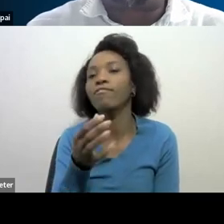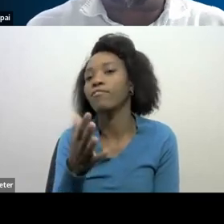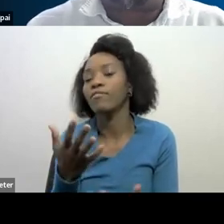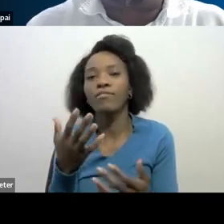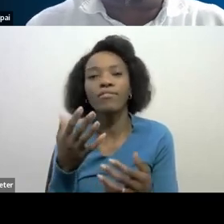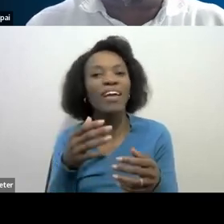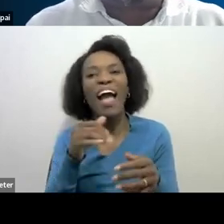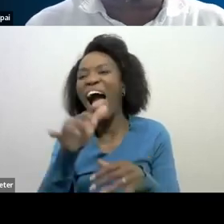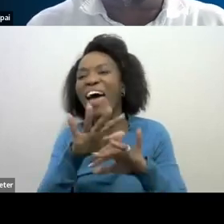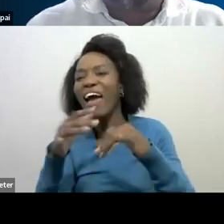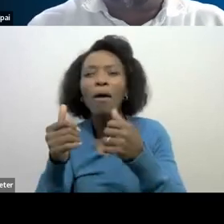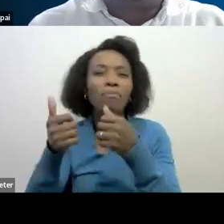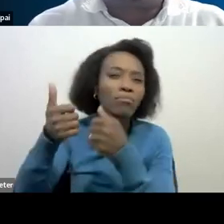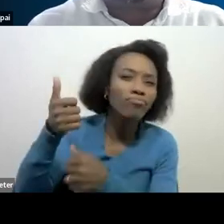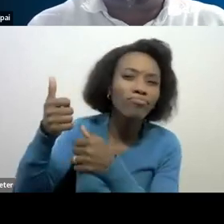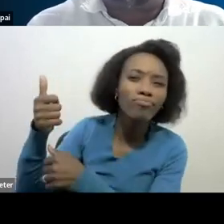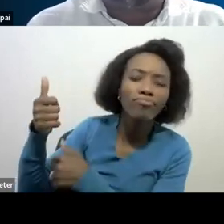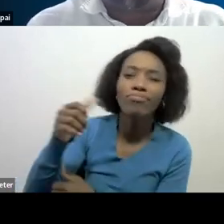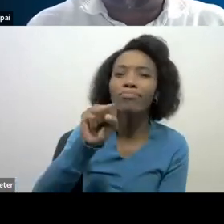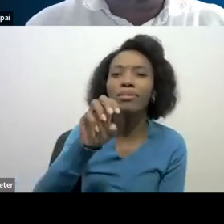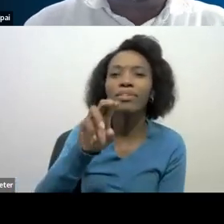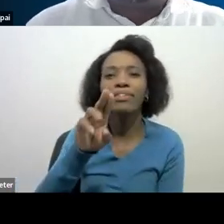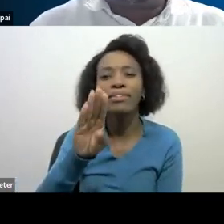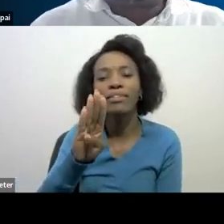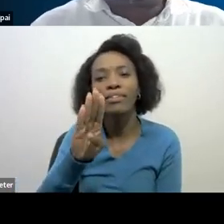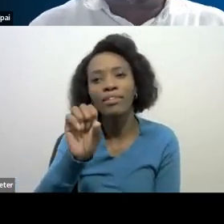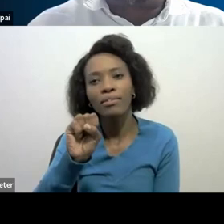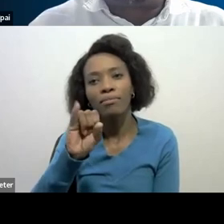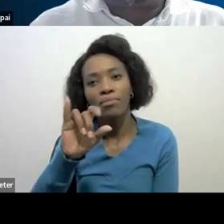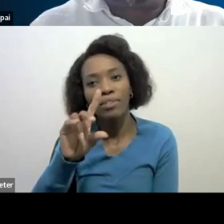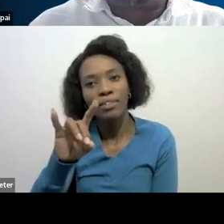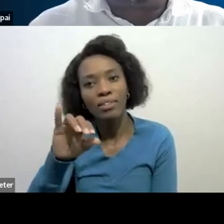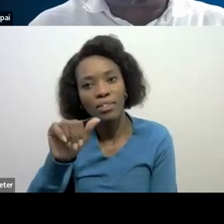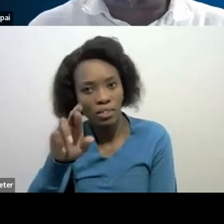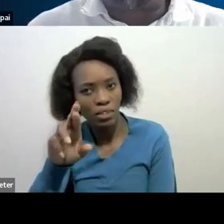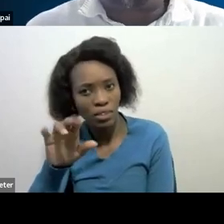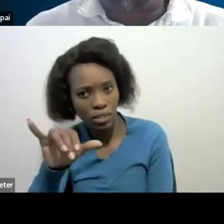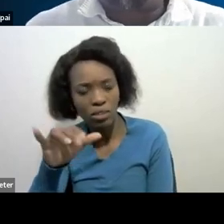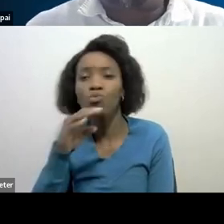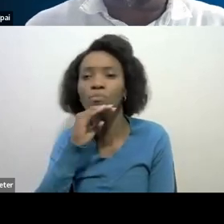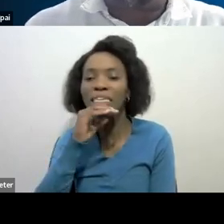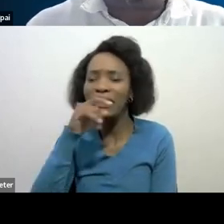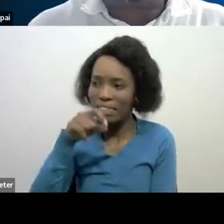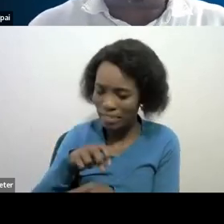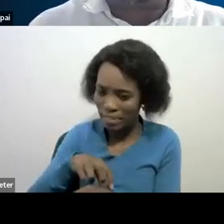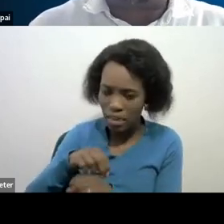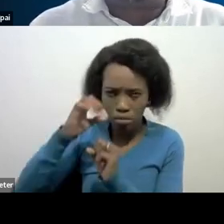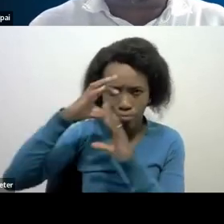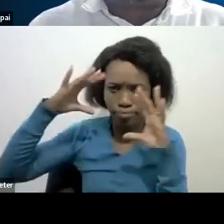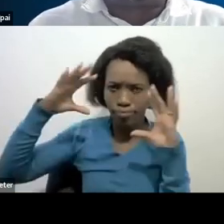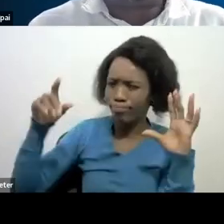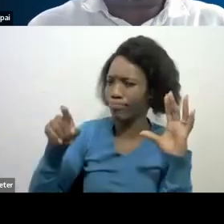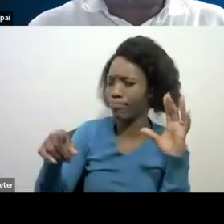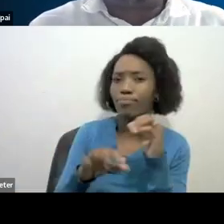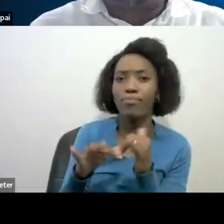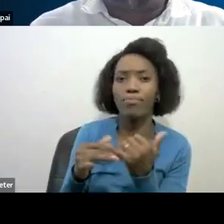of things so we have to have a full picture versus what the person would have provided to us so in so doing even